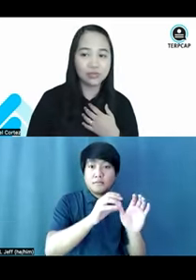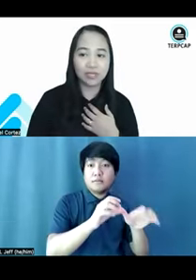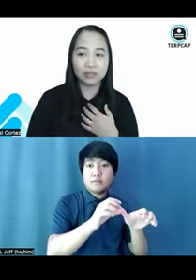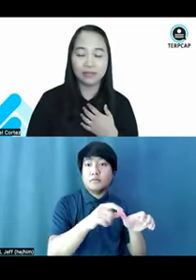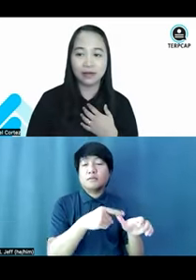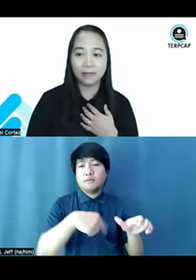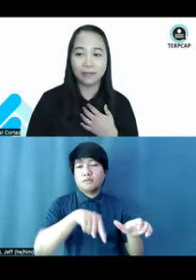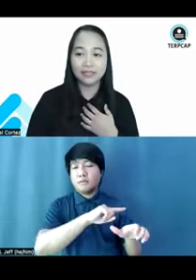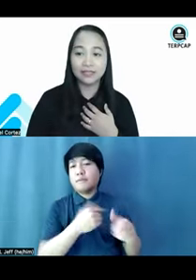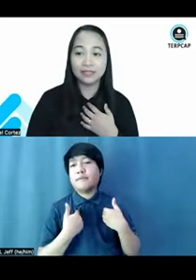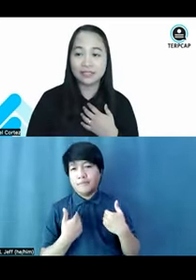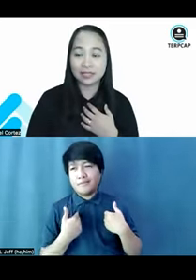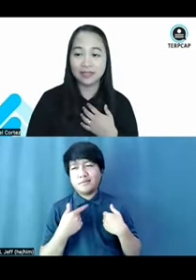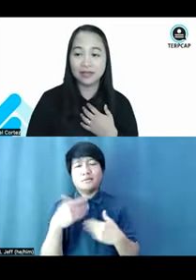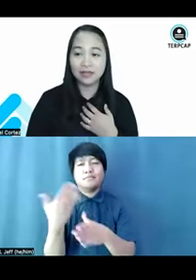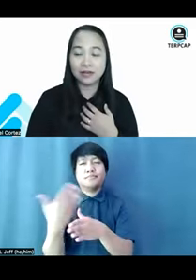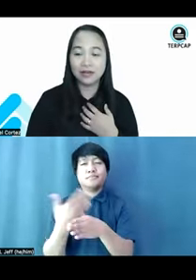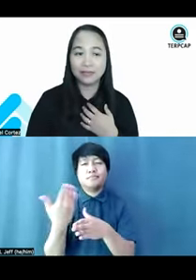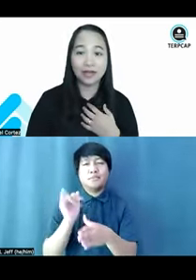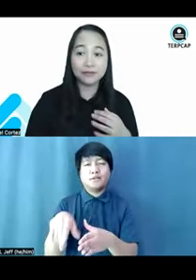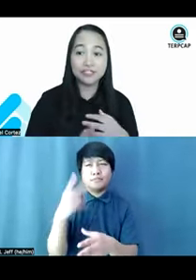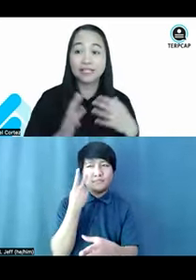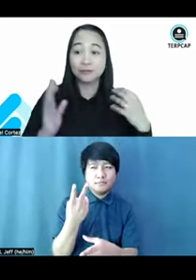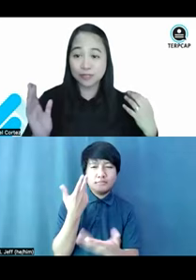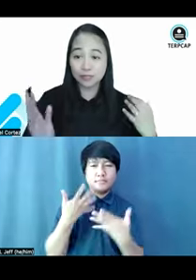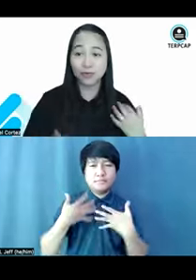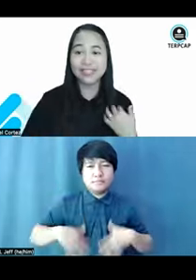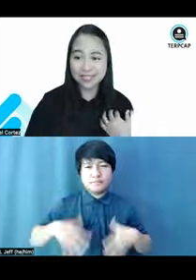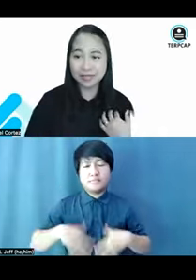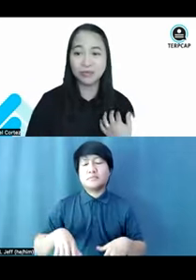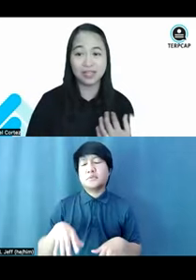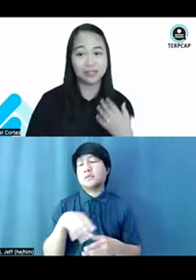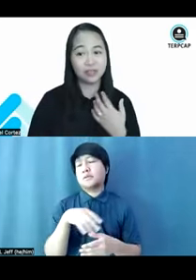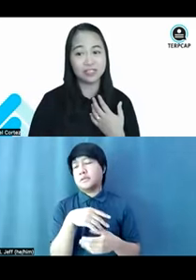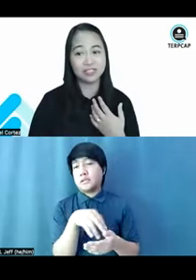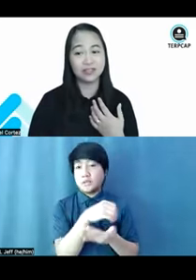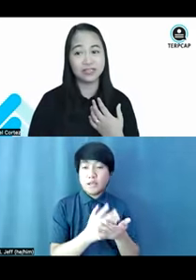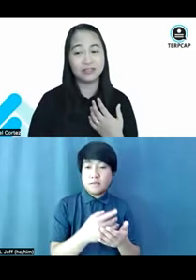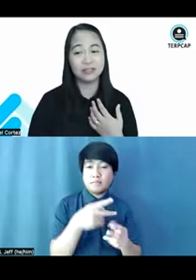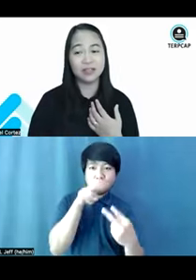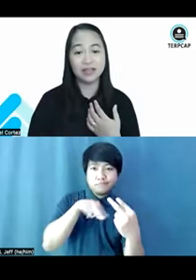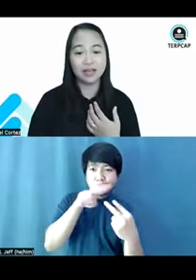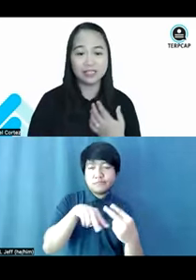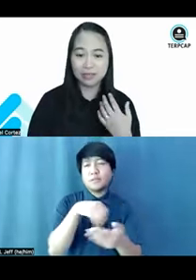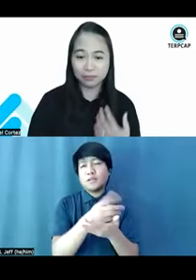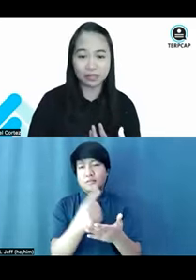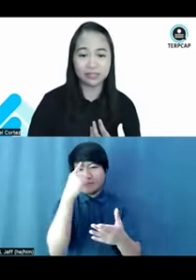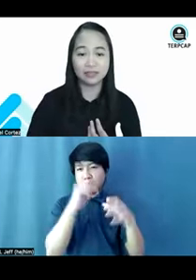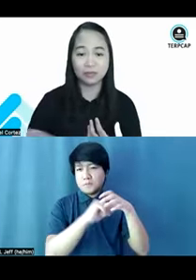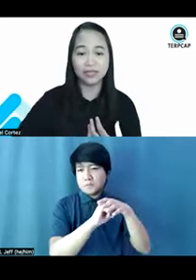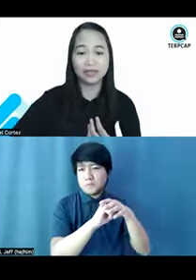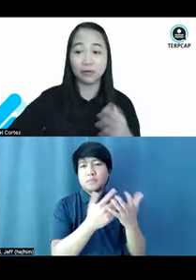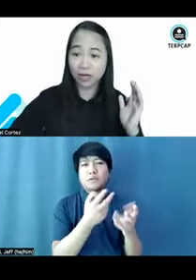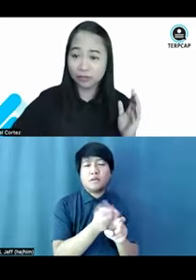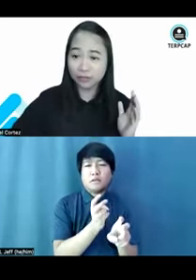those with, let's say, other spectrums of autism who cannot concentrate. It's important